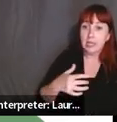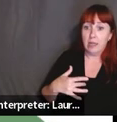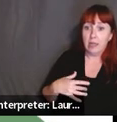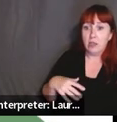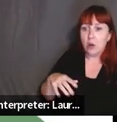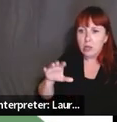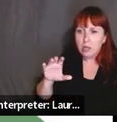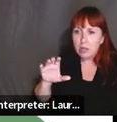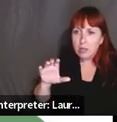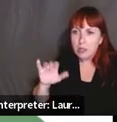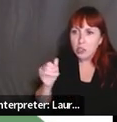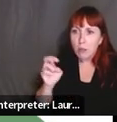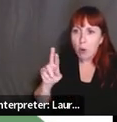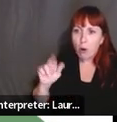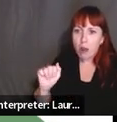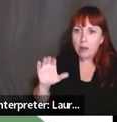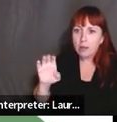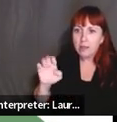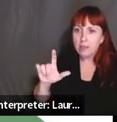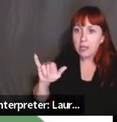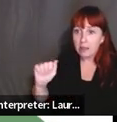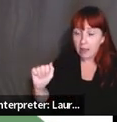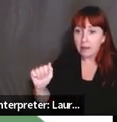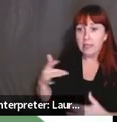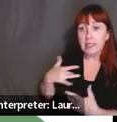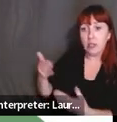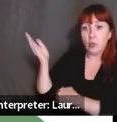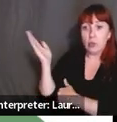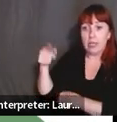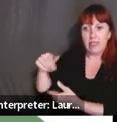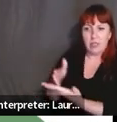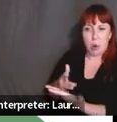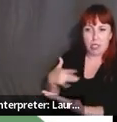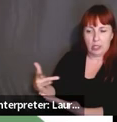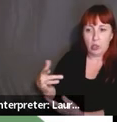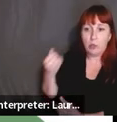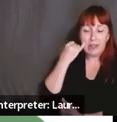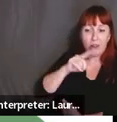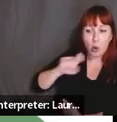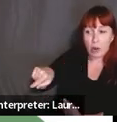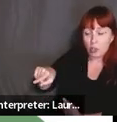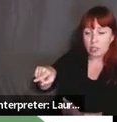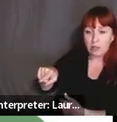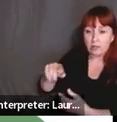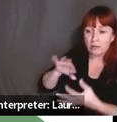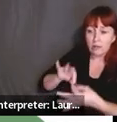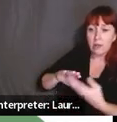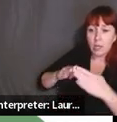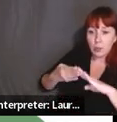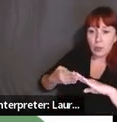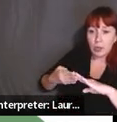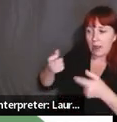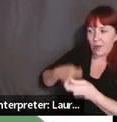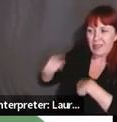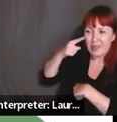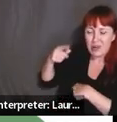my colleague here at ACTFL, uh, is here to, uh, present this part of it. So if, if you have questions about the community and the interaction there, I